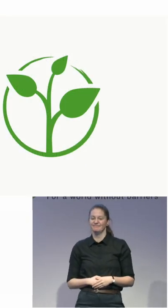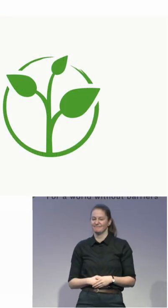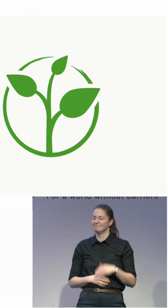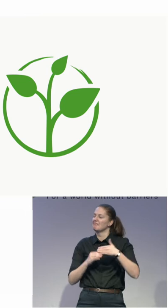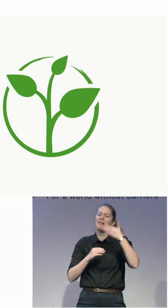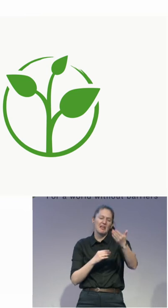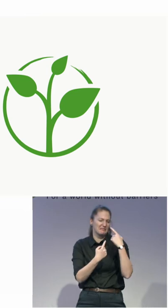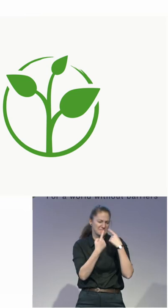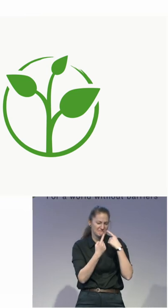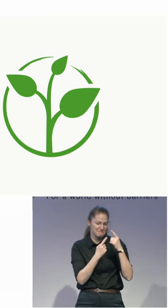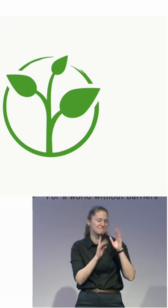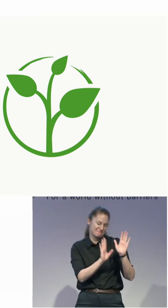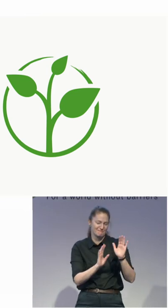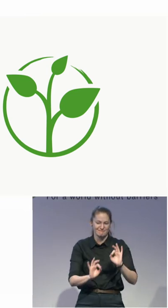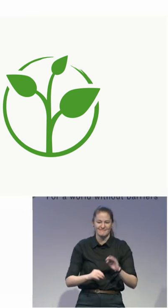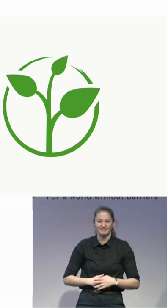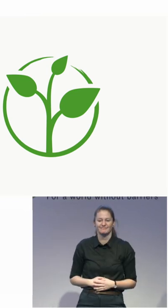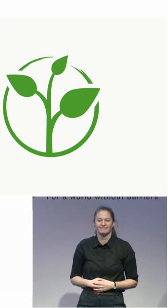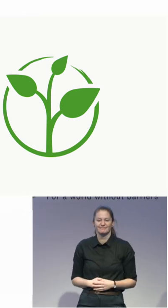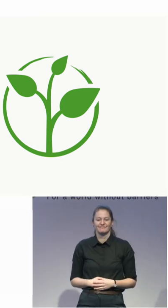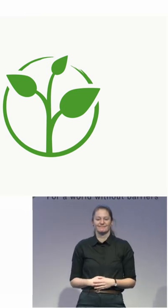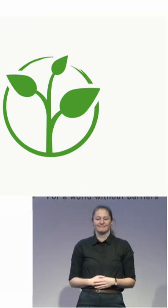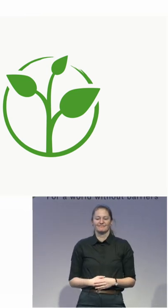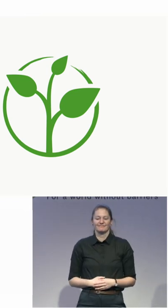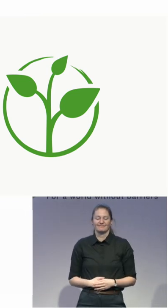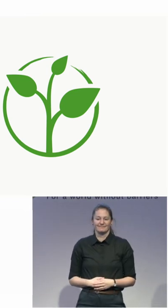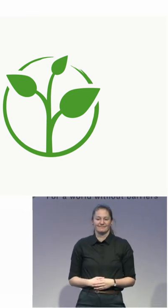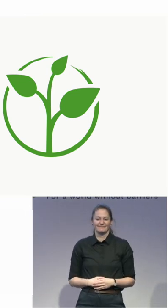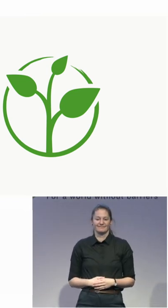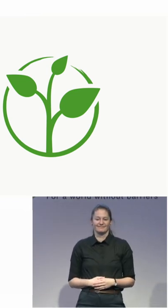Good. Good. So now we continue our journey to Australia.